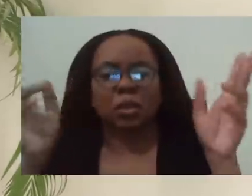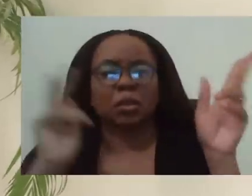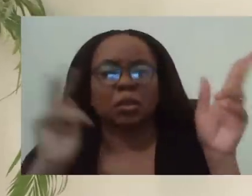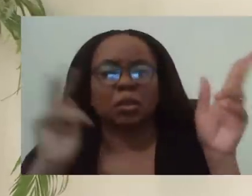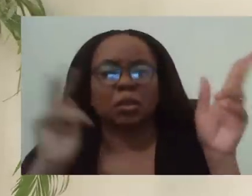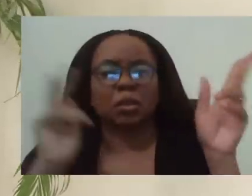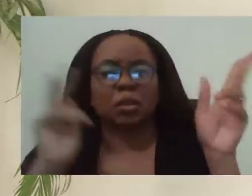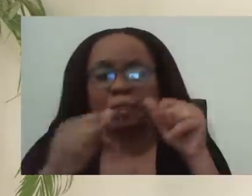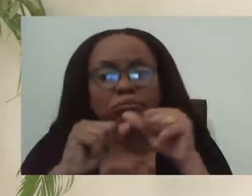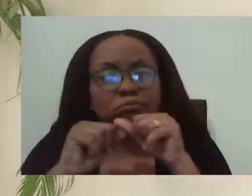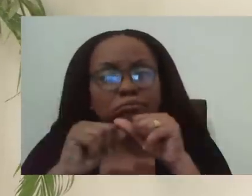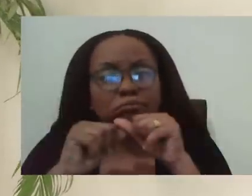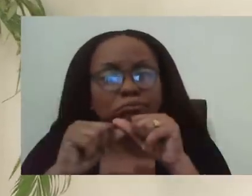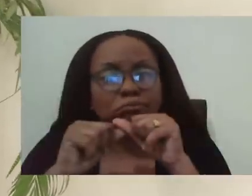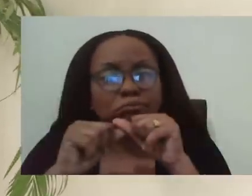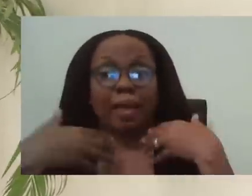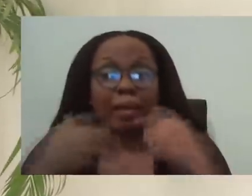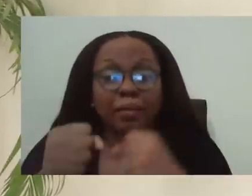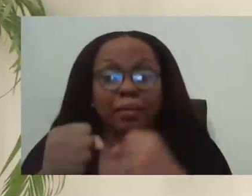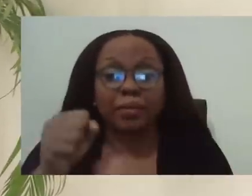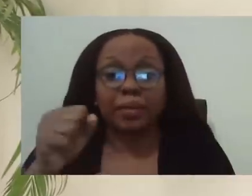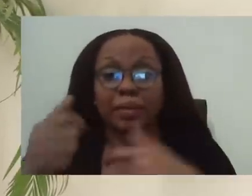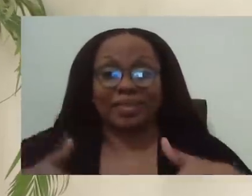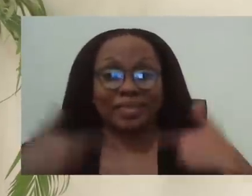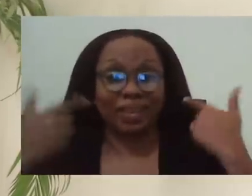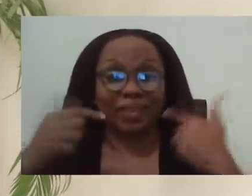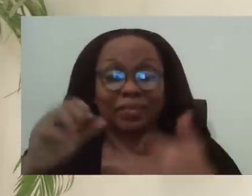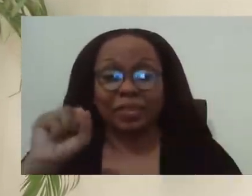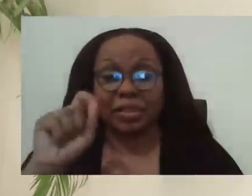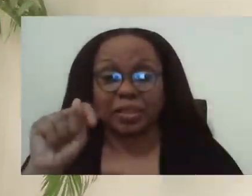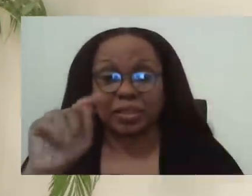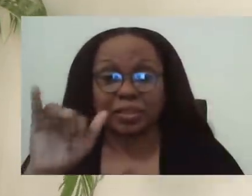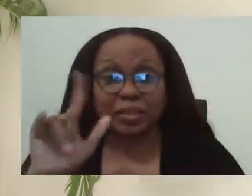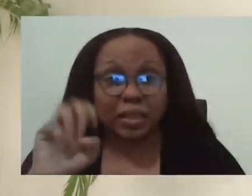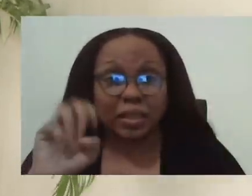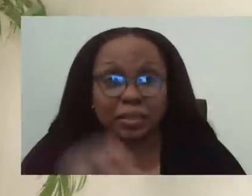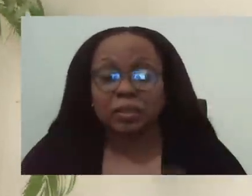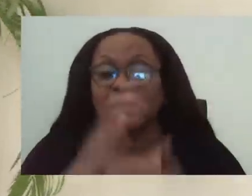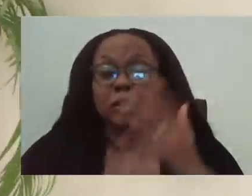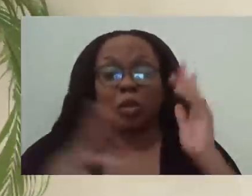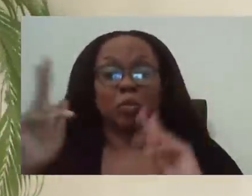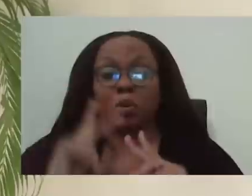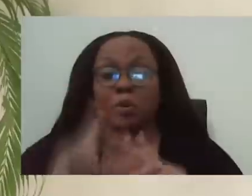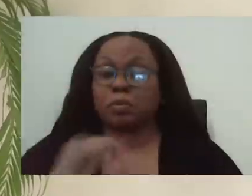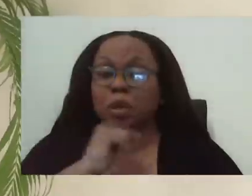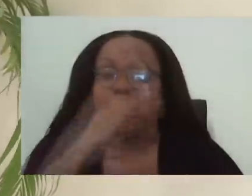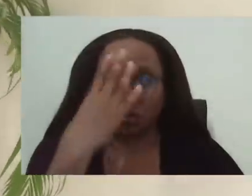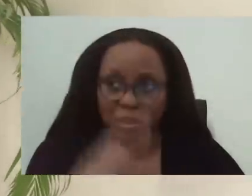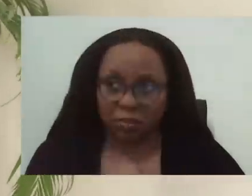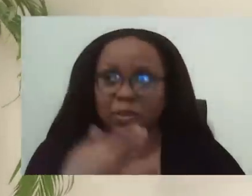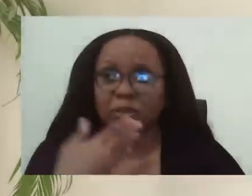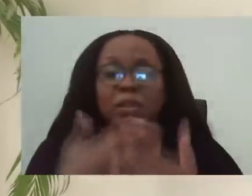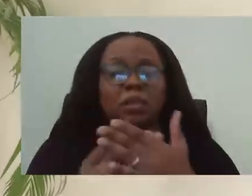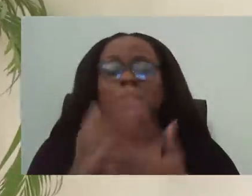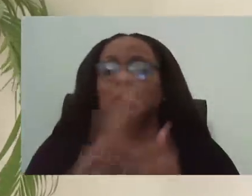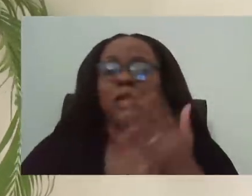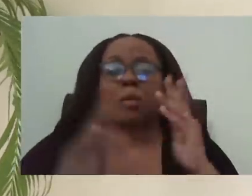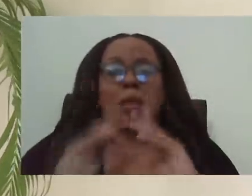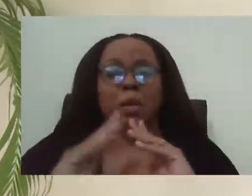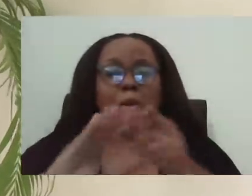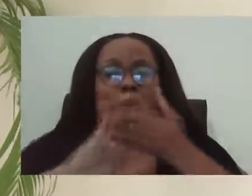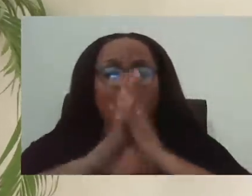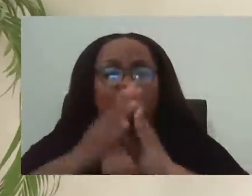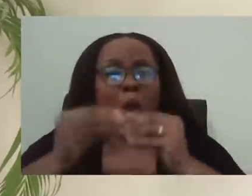and therefore maybe having issues like gaining weight or not sleeping as well. And, and these things all have an impact, may not be able to afford